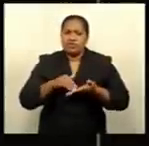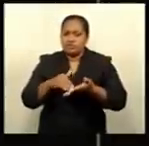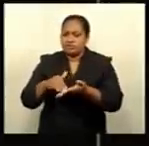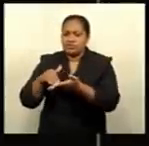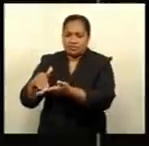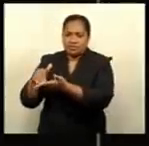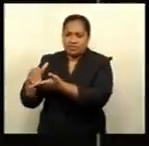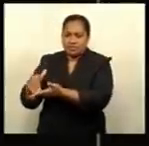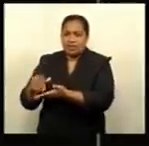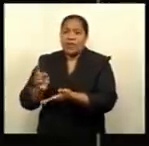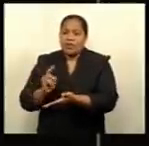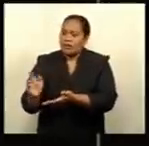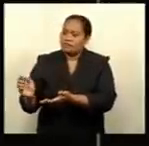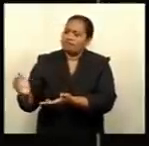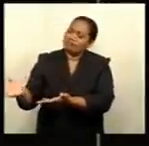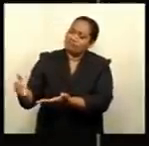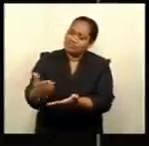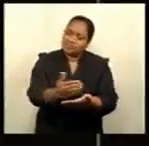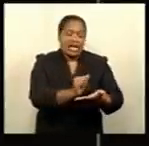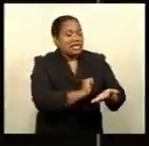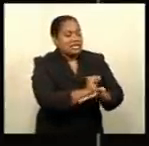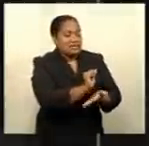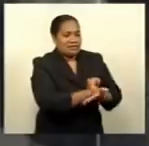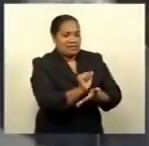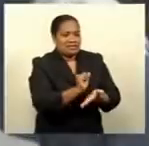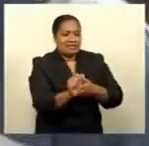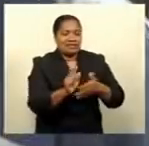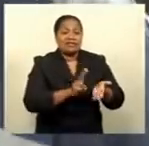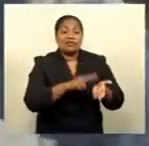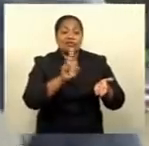at the Nosori Market. Koritandu Lala reports.